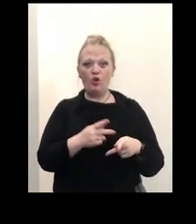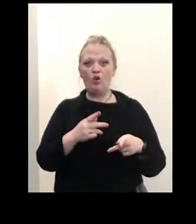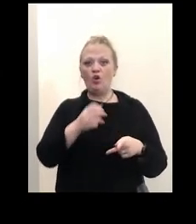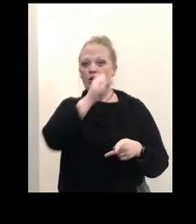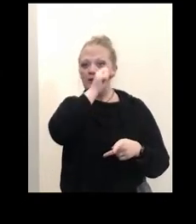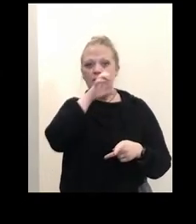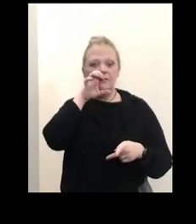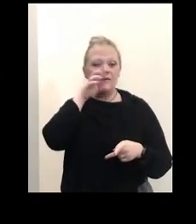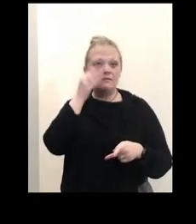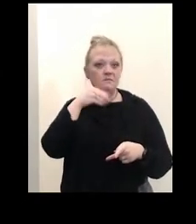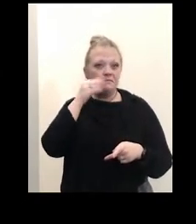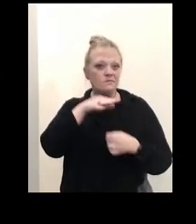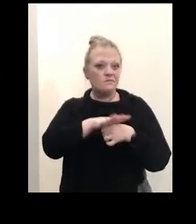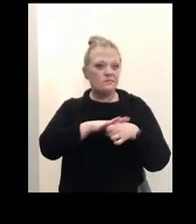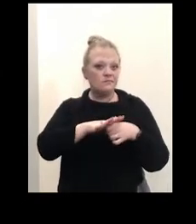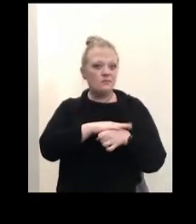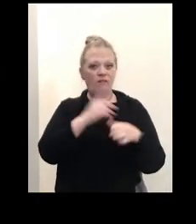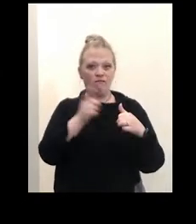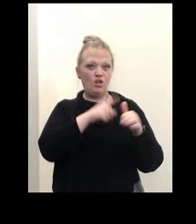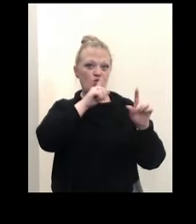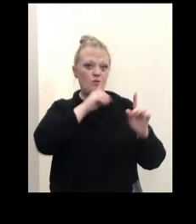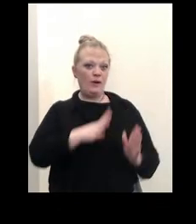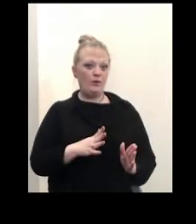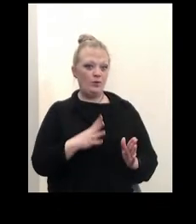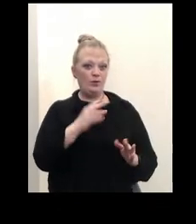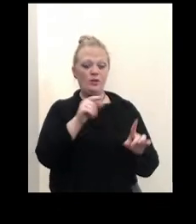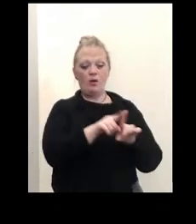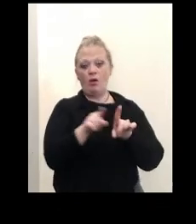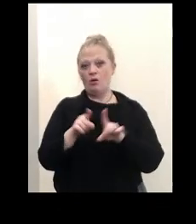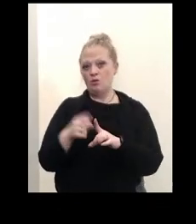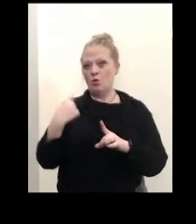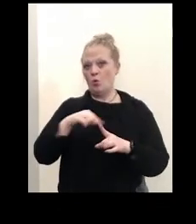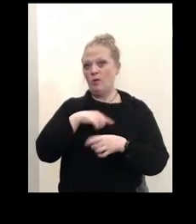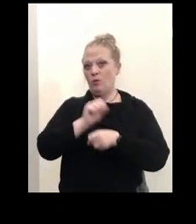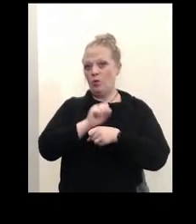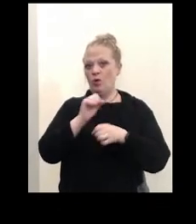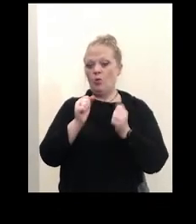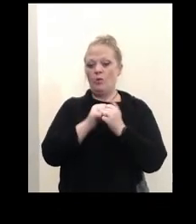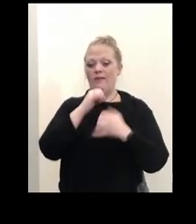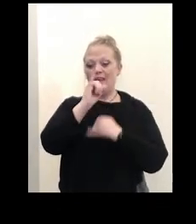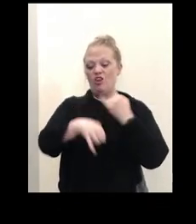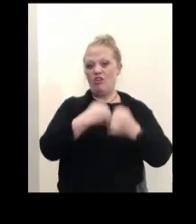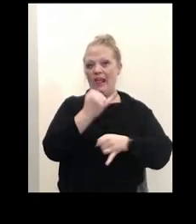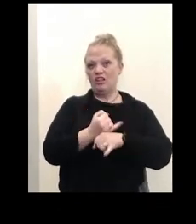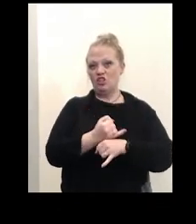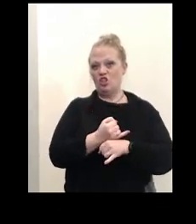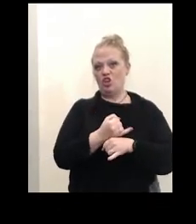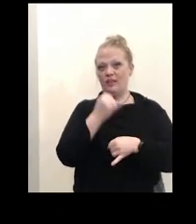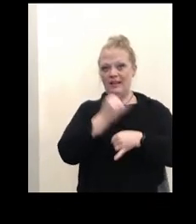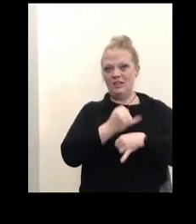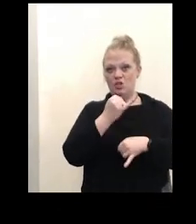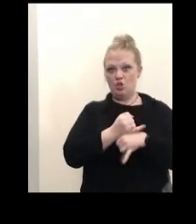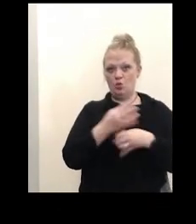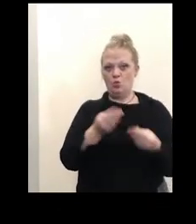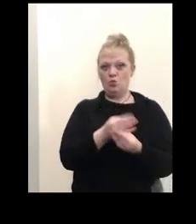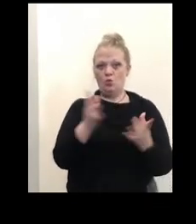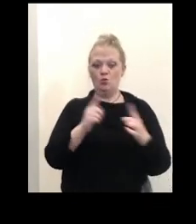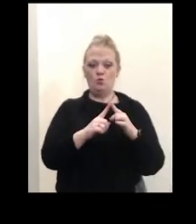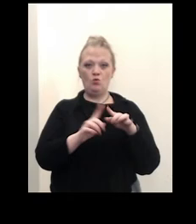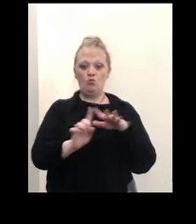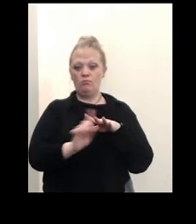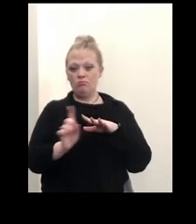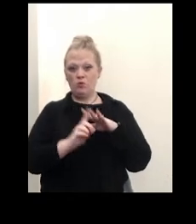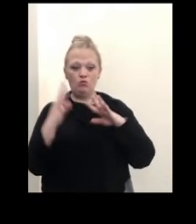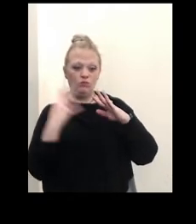our first responders. And also we've been working with the International Institute to distribute masks to refugee and immigrant owned